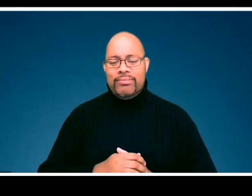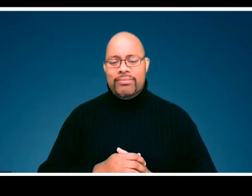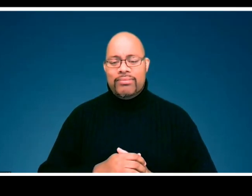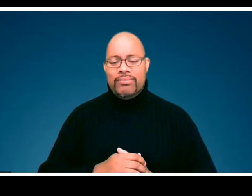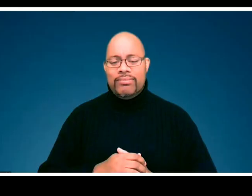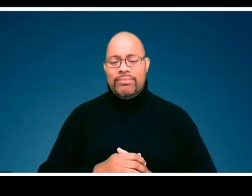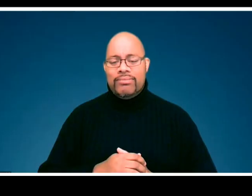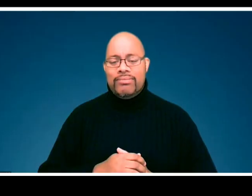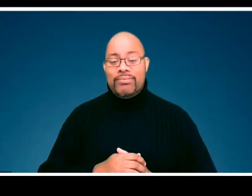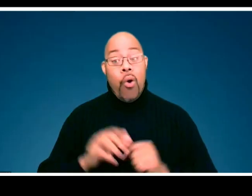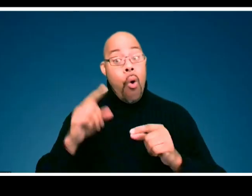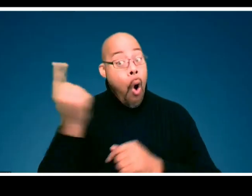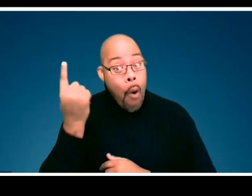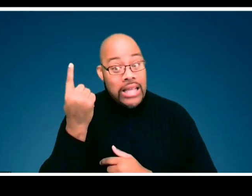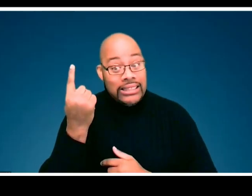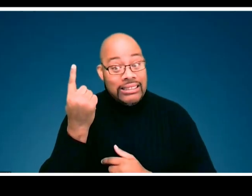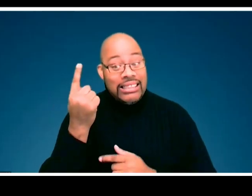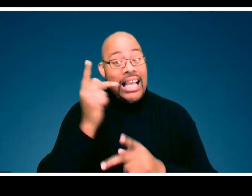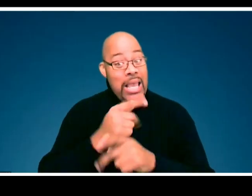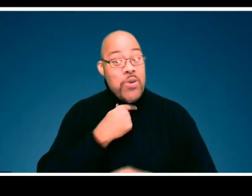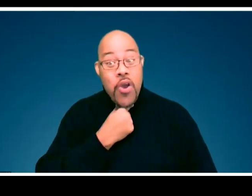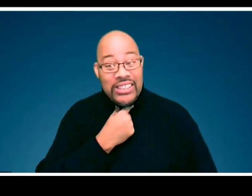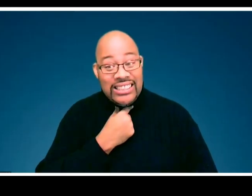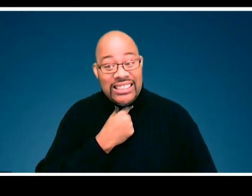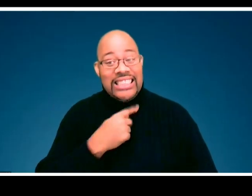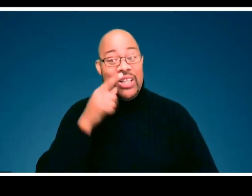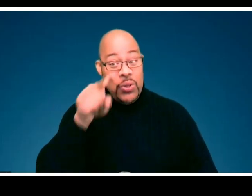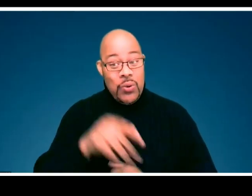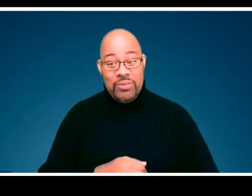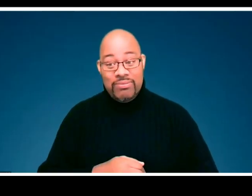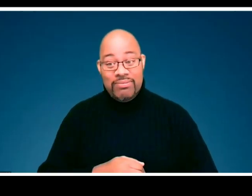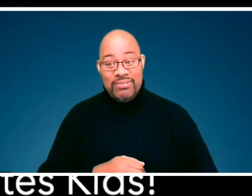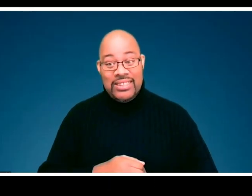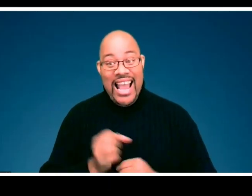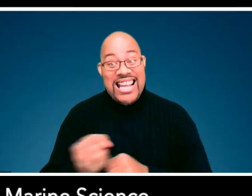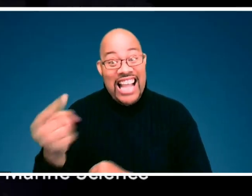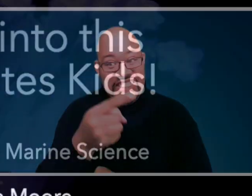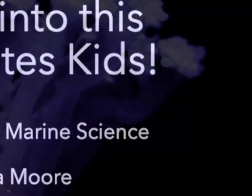And as always, my friends, stay curious, and I'll see you next year.